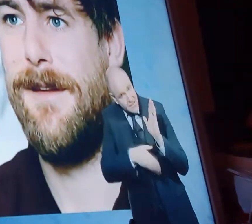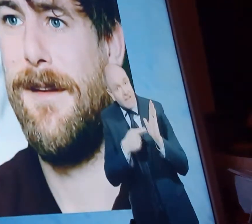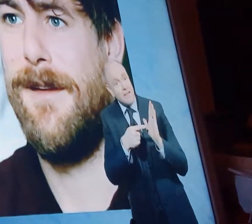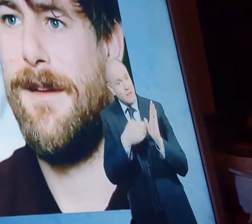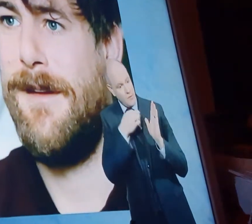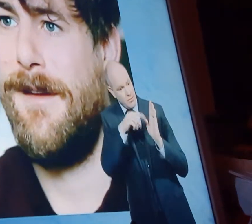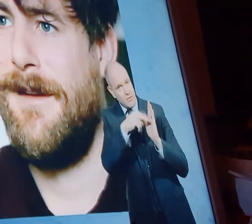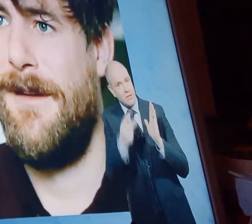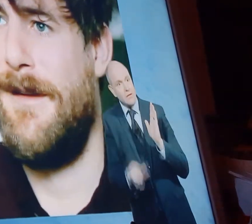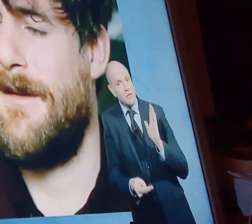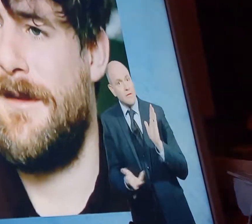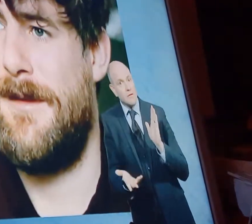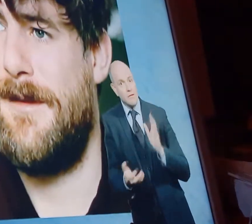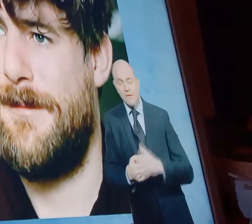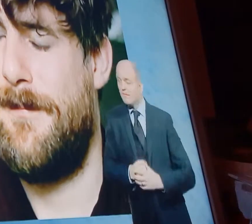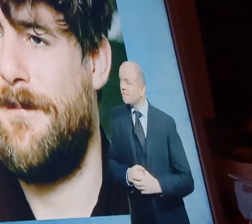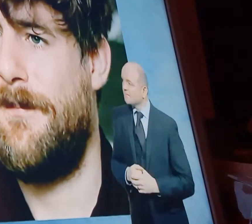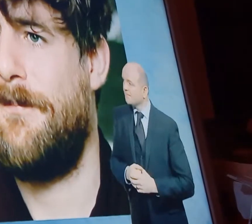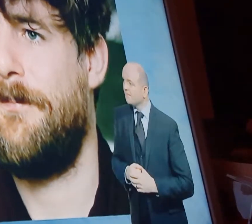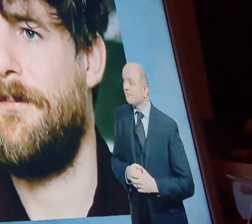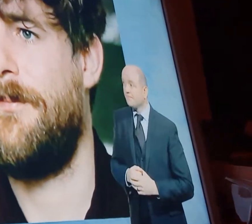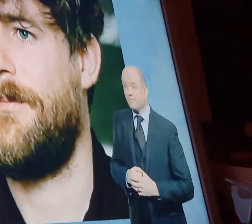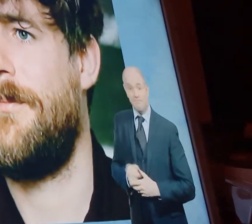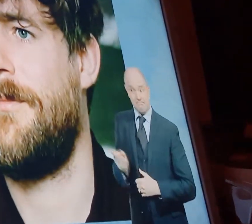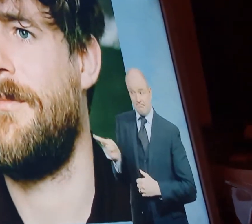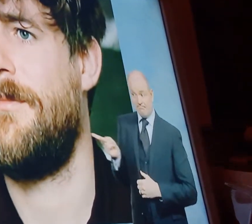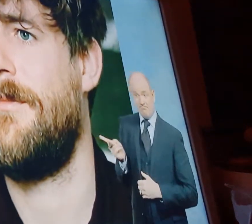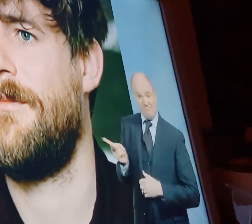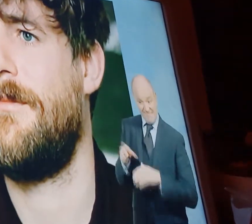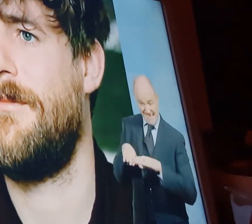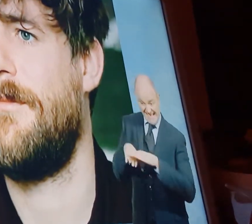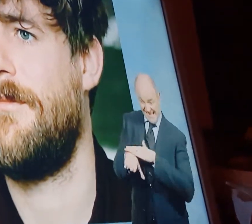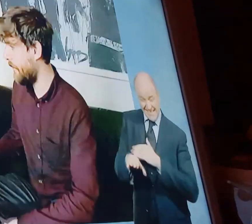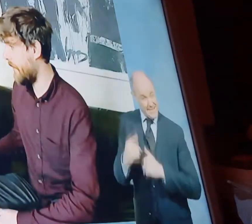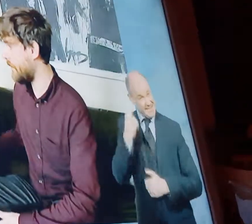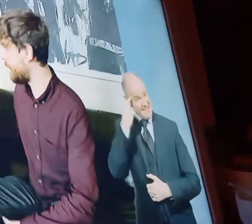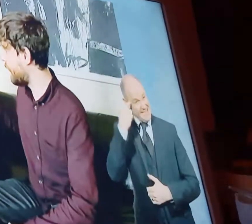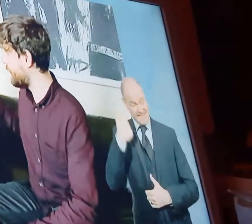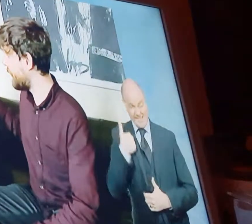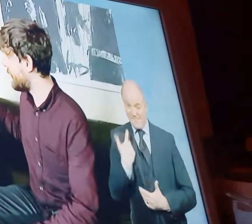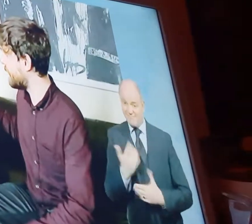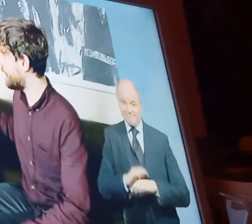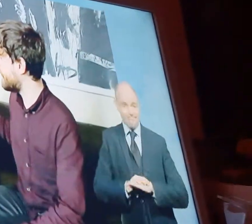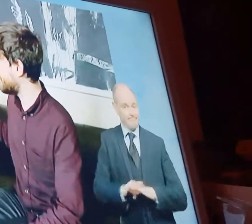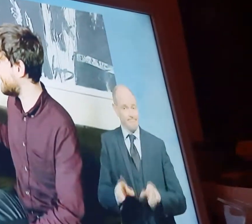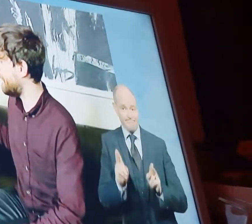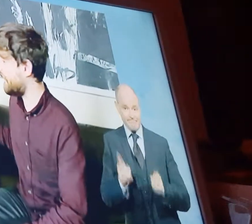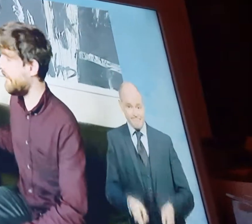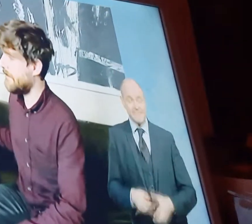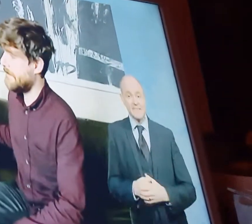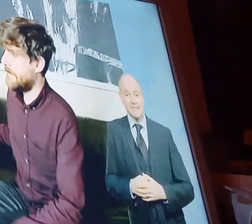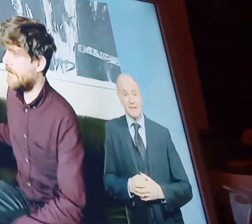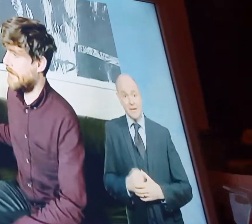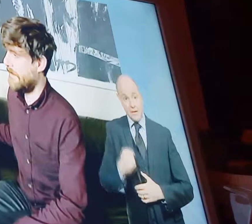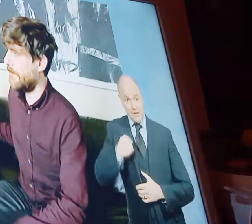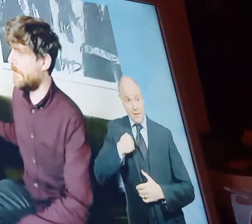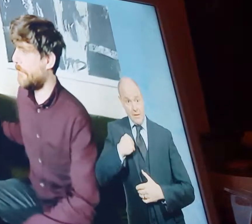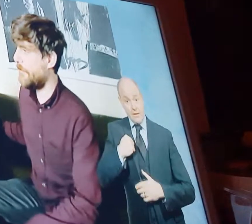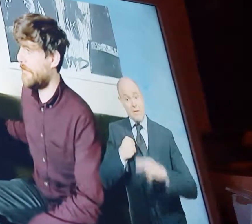Inside, Michael feared he and Sarah will not survive. I was close enough to give her a little kiss and